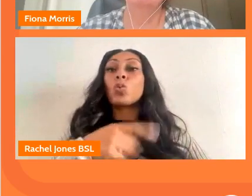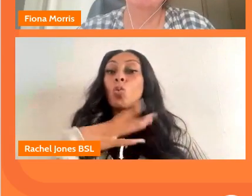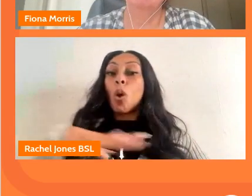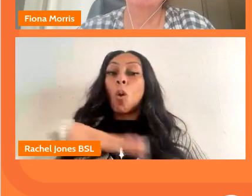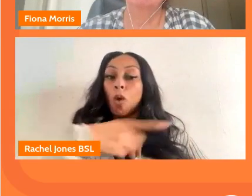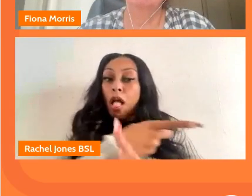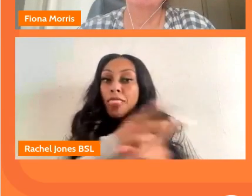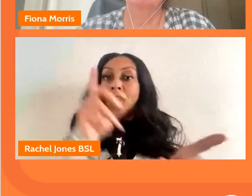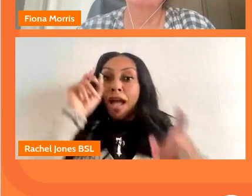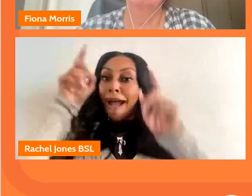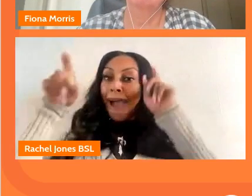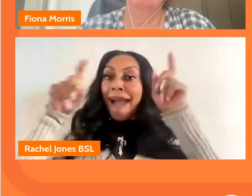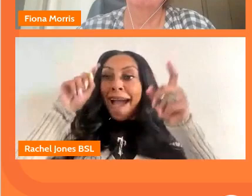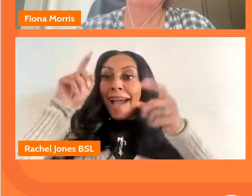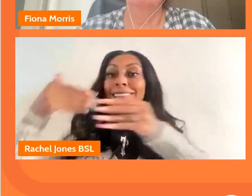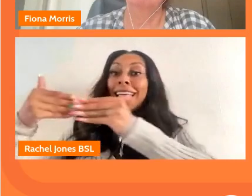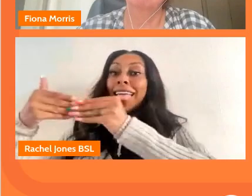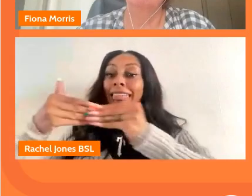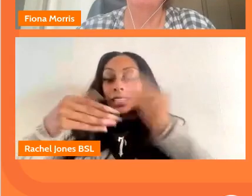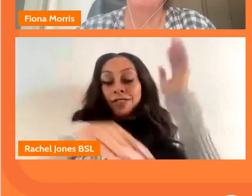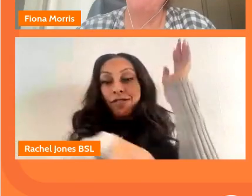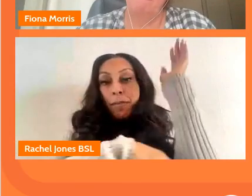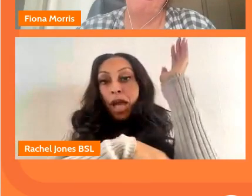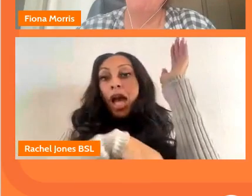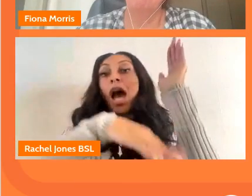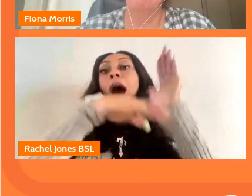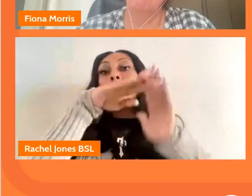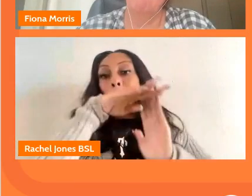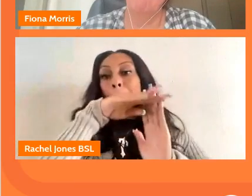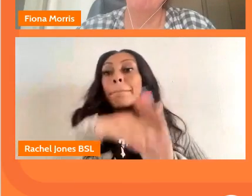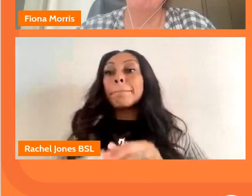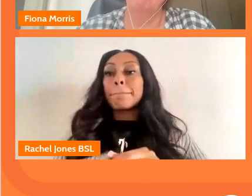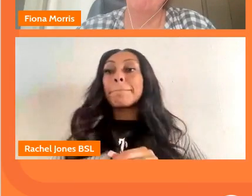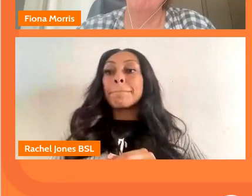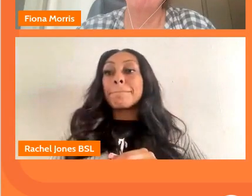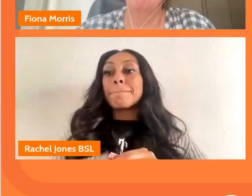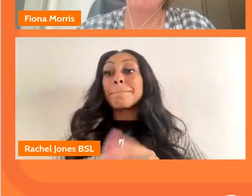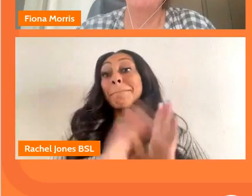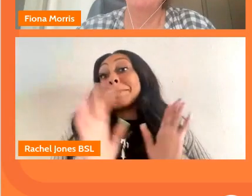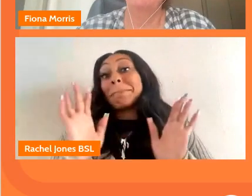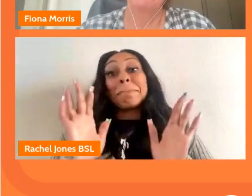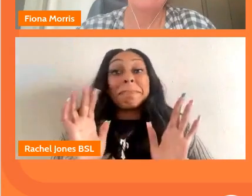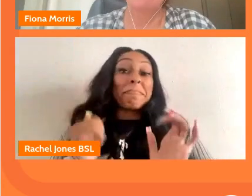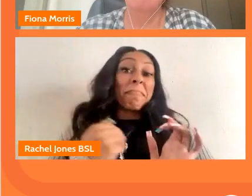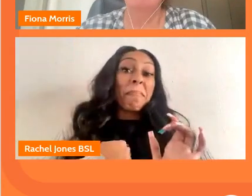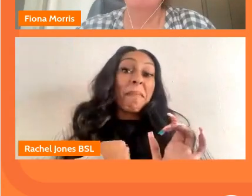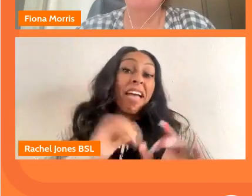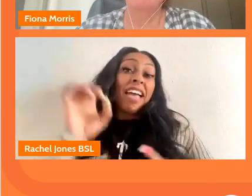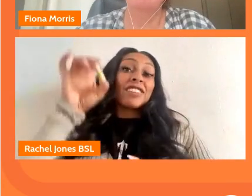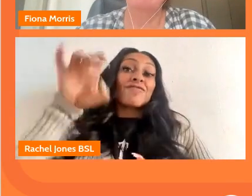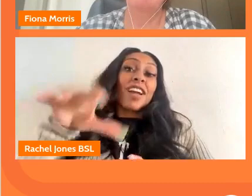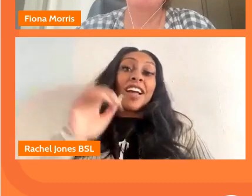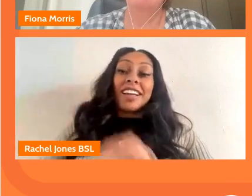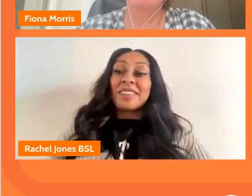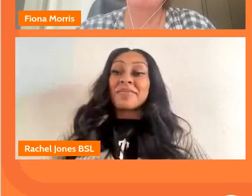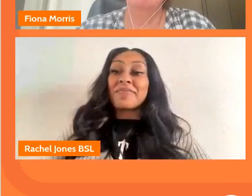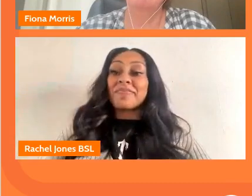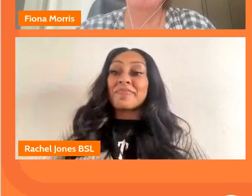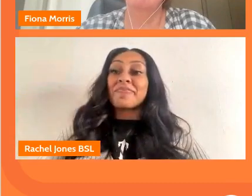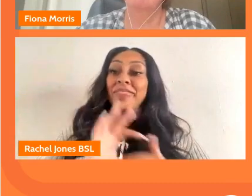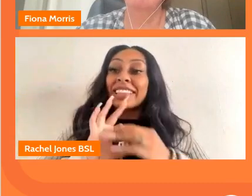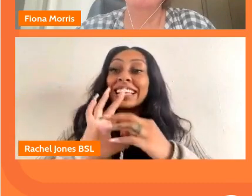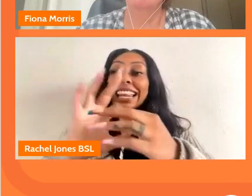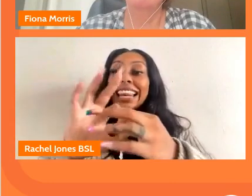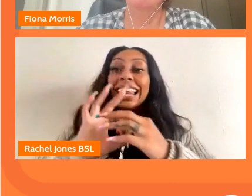be you know led from the bottom up and and i think that's that's as much as i can say really and absolutely associated with lived